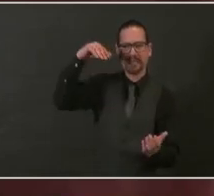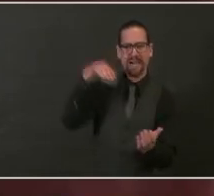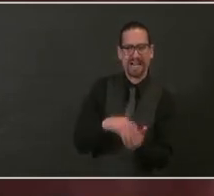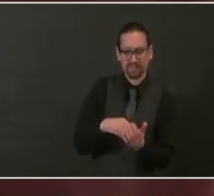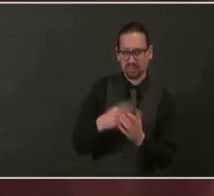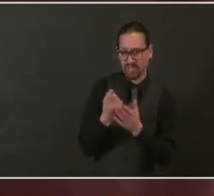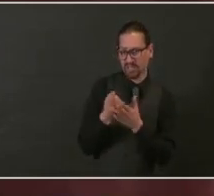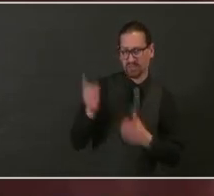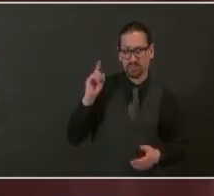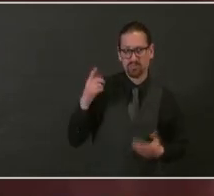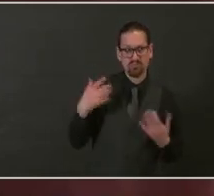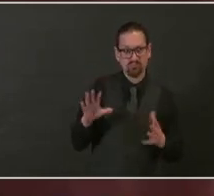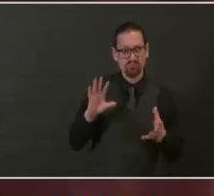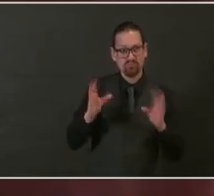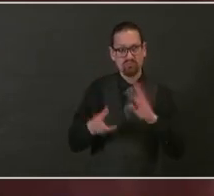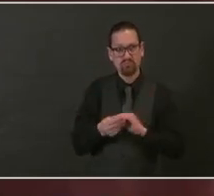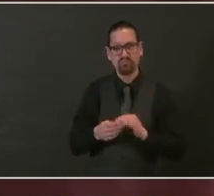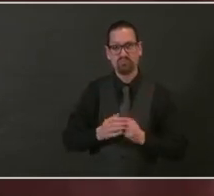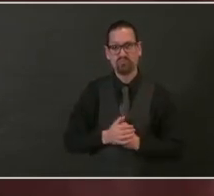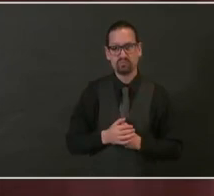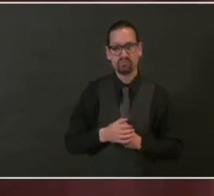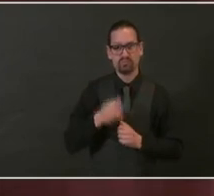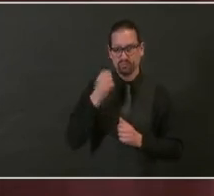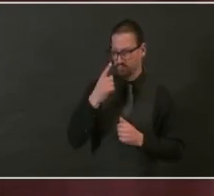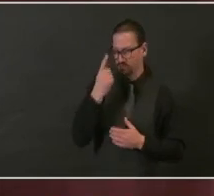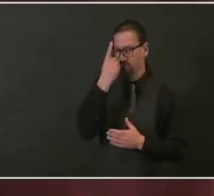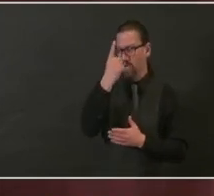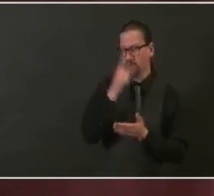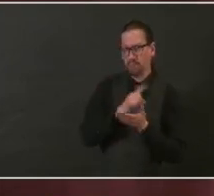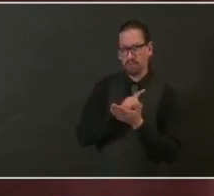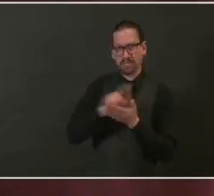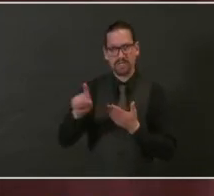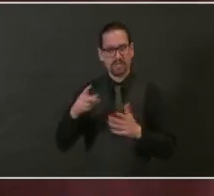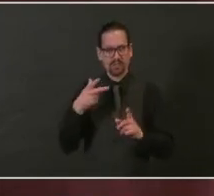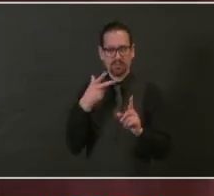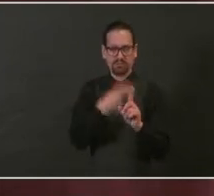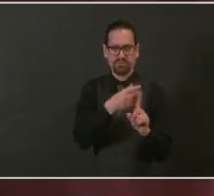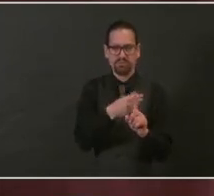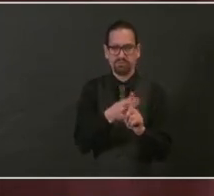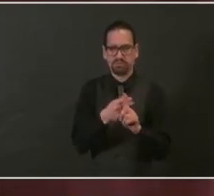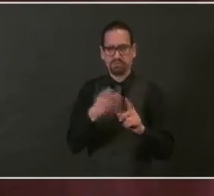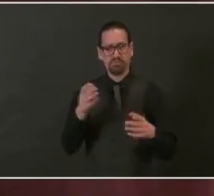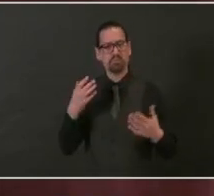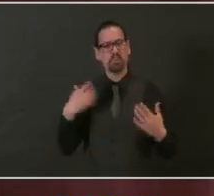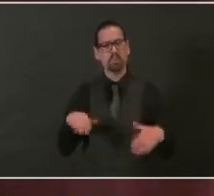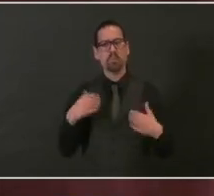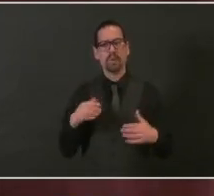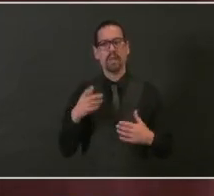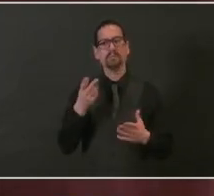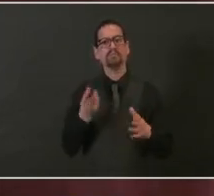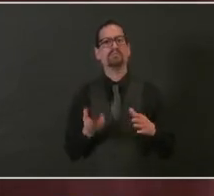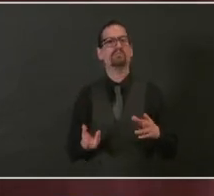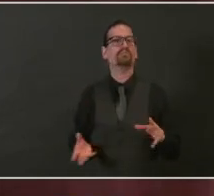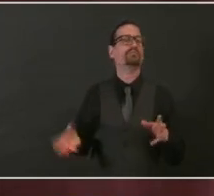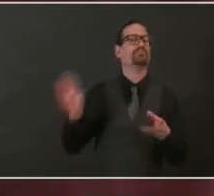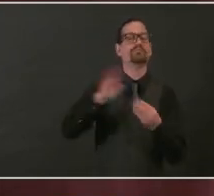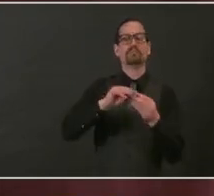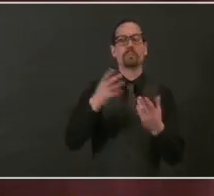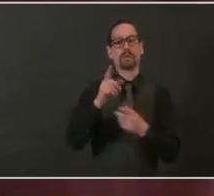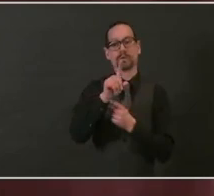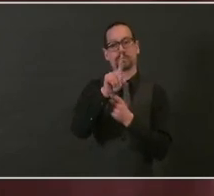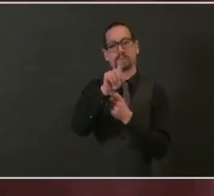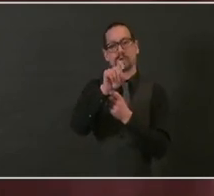vaccine administration rate has increased by 130 percent compared to what we were doing in